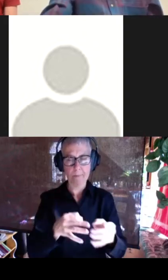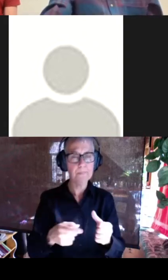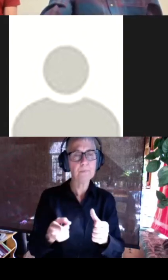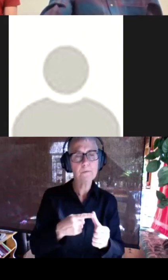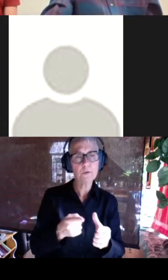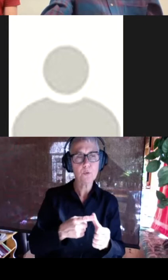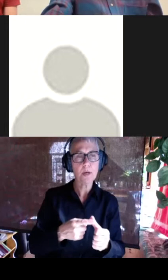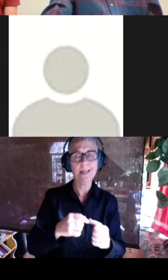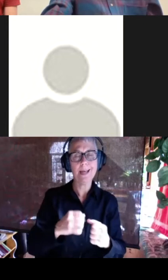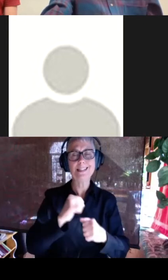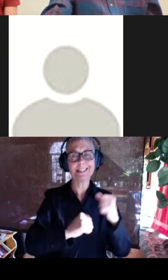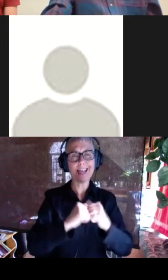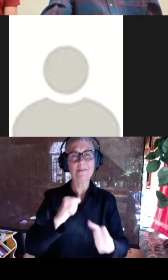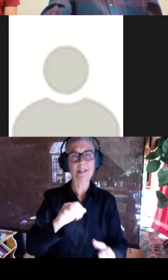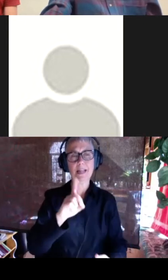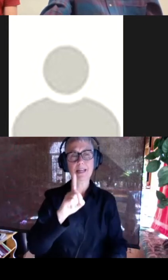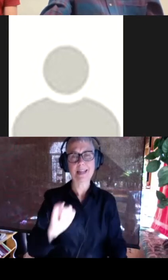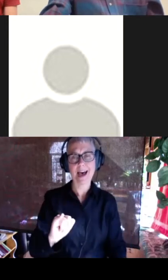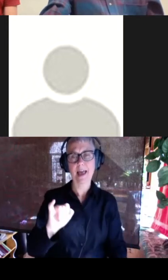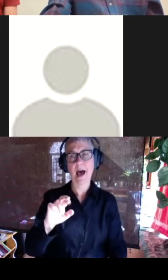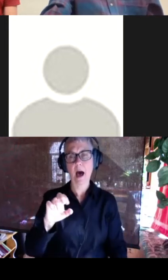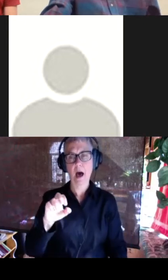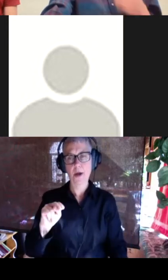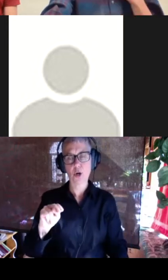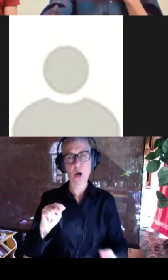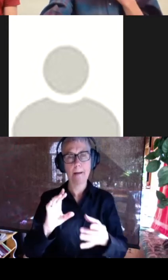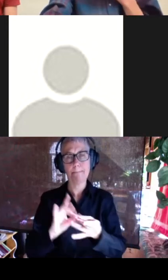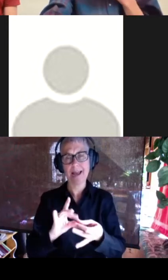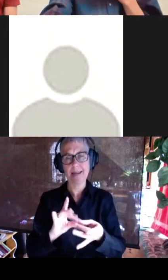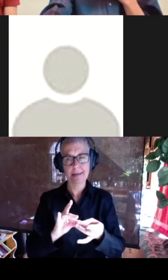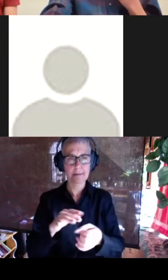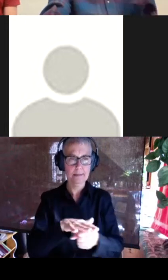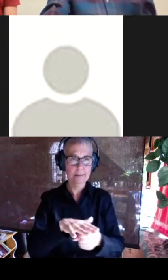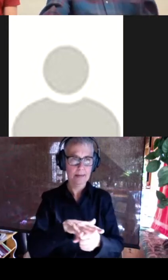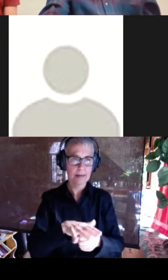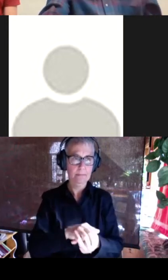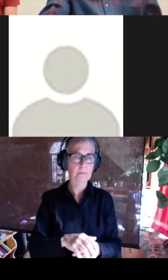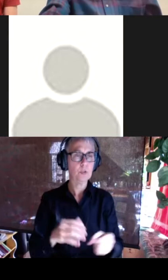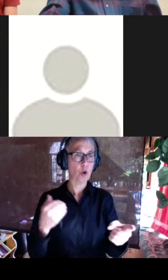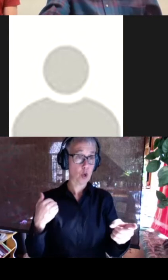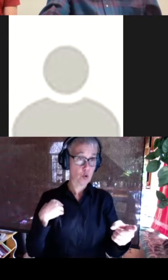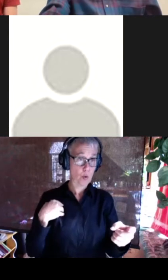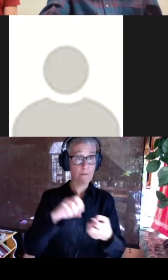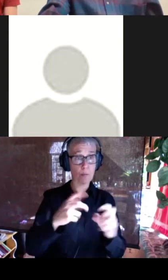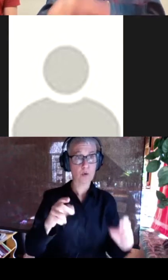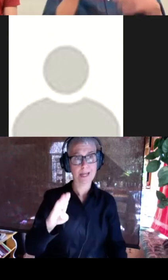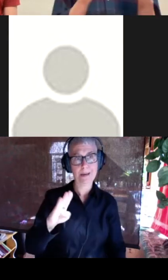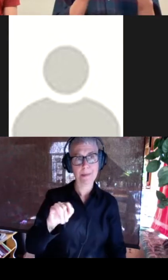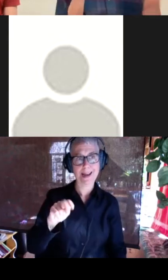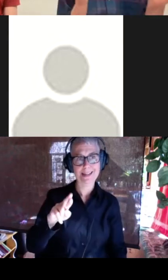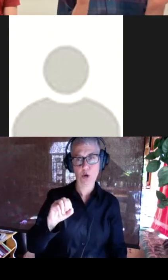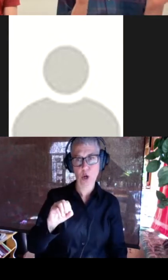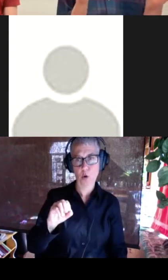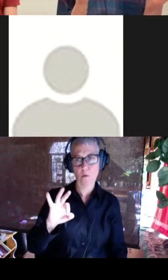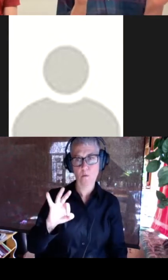scaffolding of this di-iron binding site and so there exists this protein the bacterial ferritin protein and